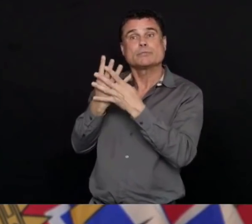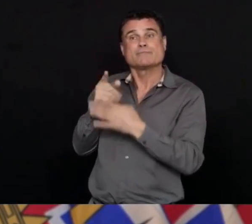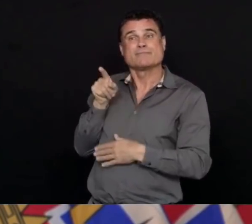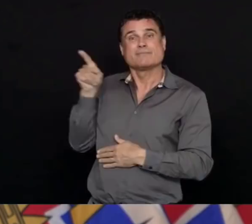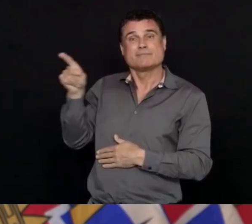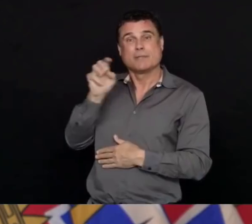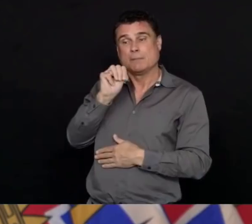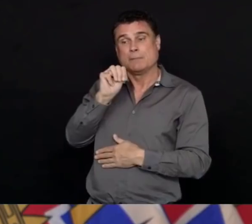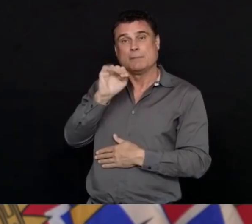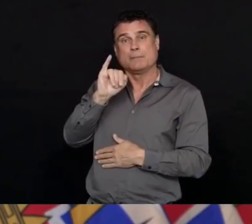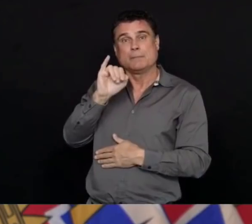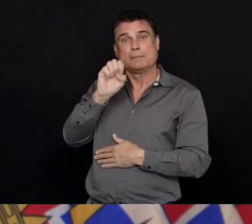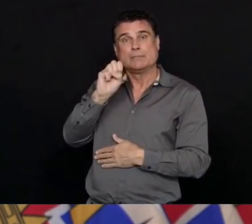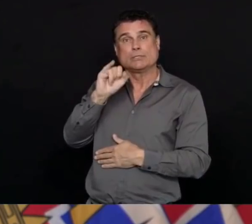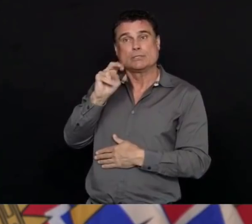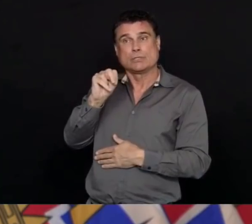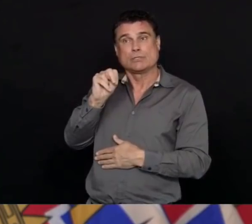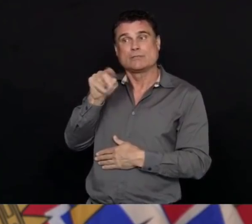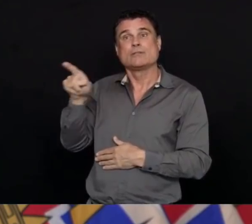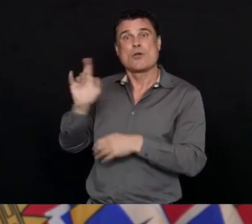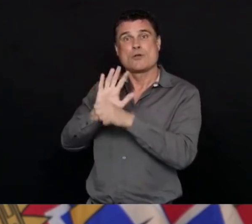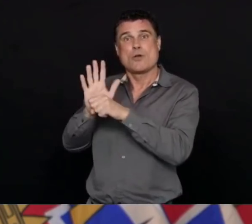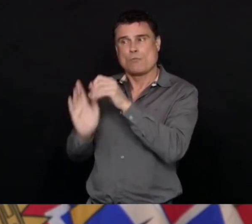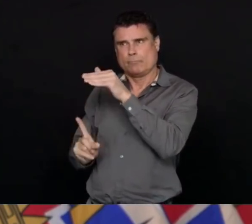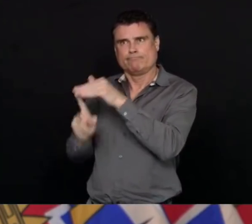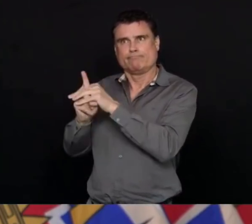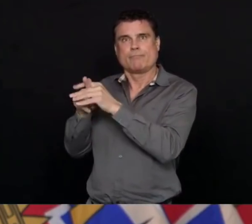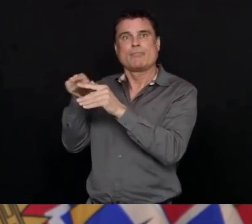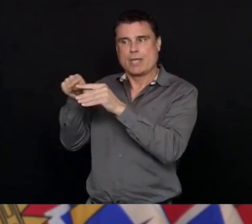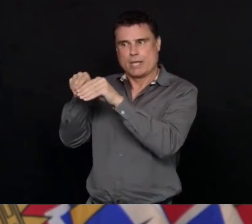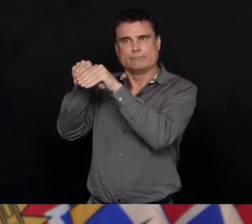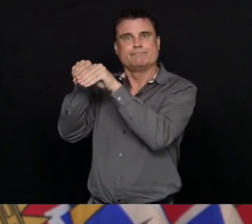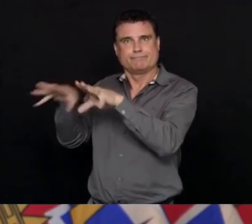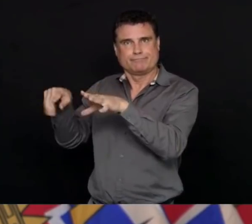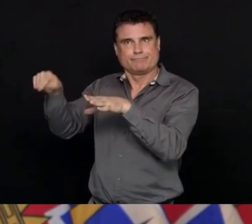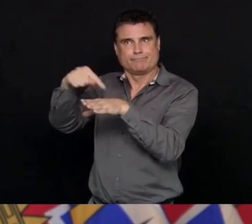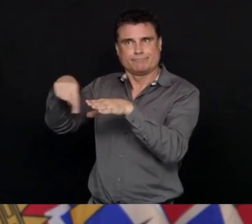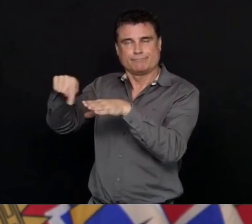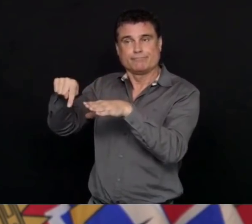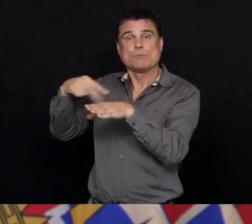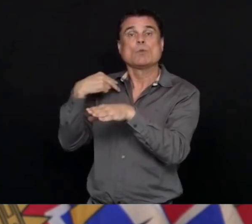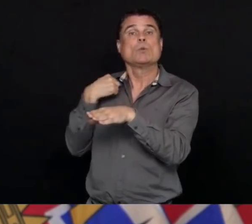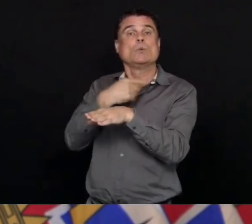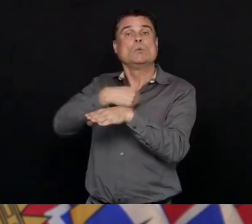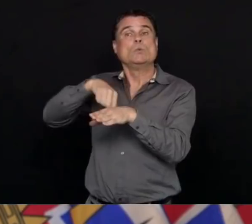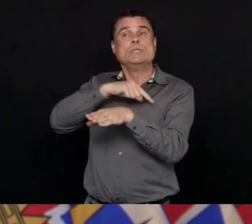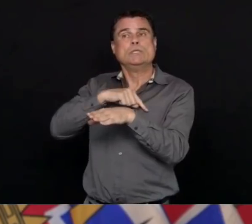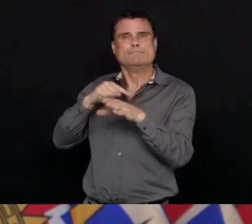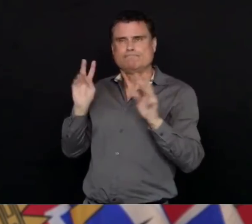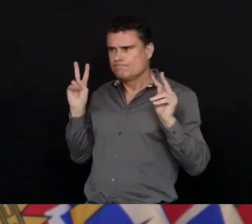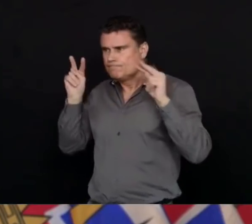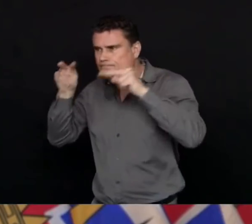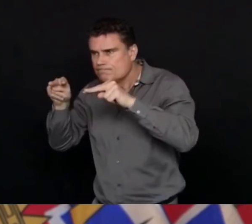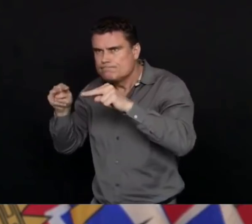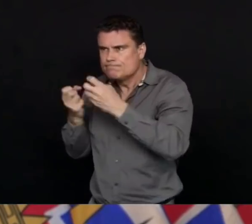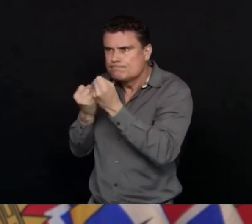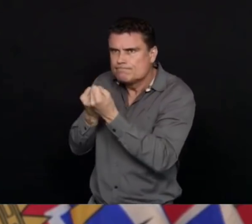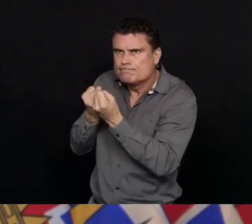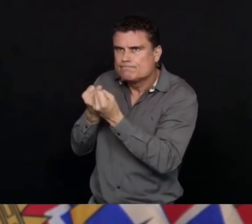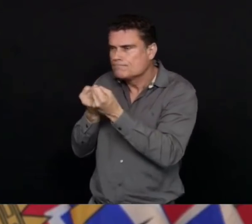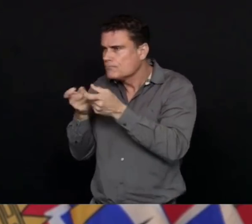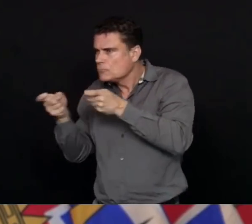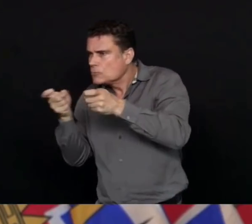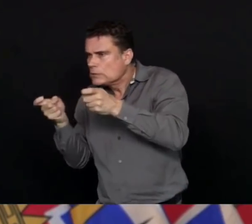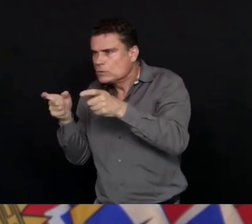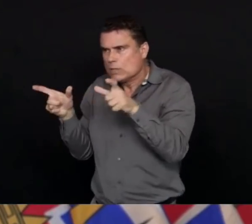counterparts to ensure that they have everything they need to manage that outbreak. There are a number of inmates and